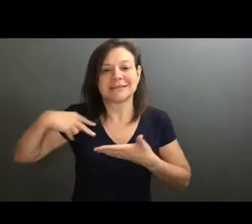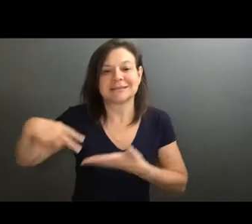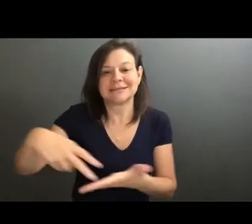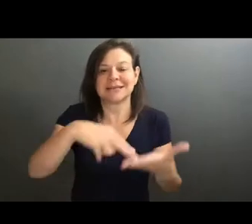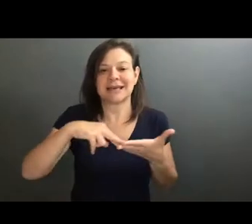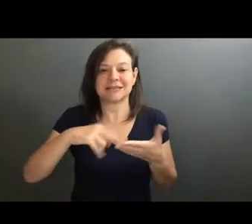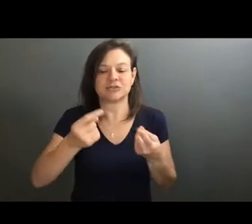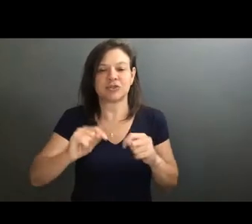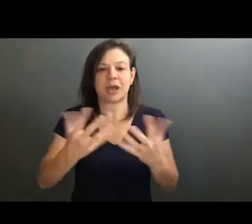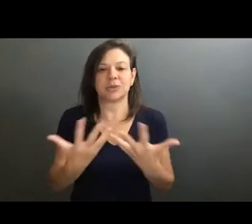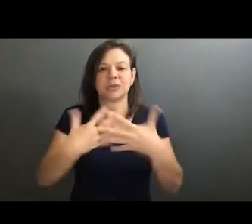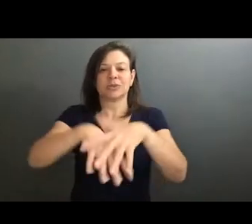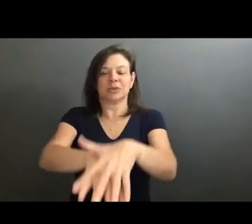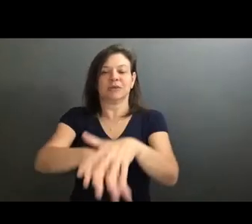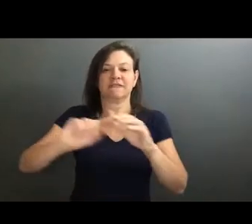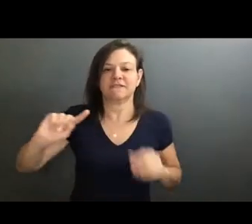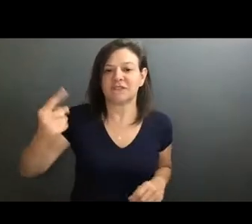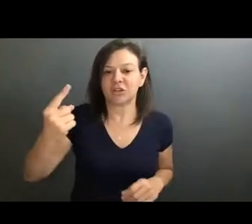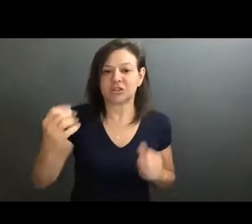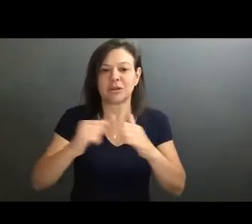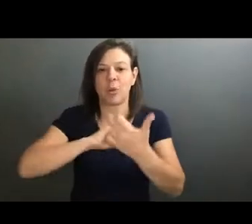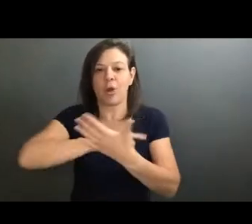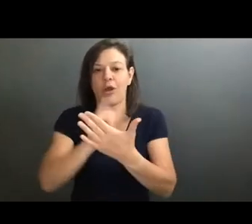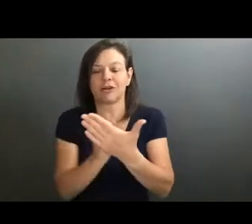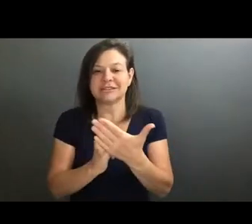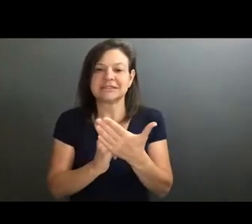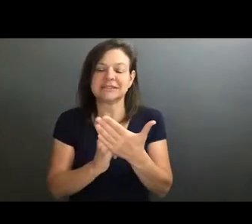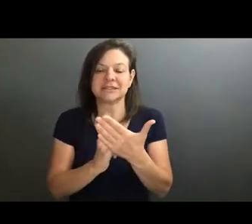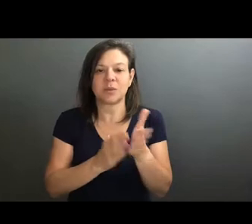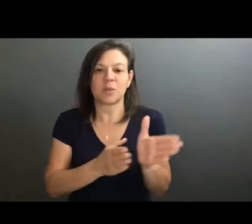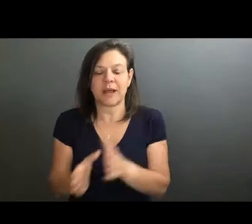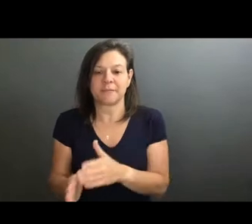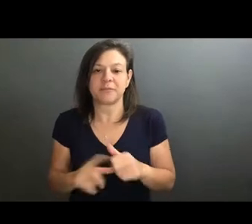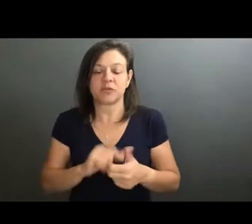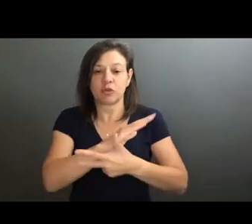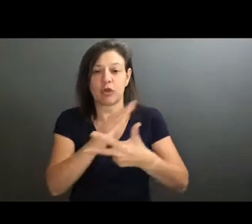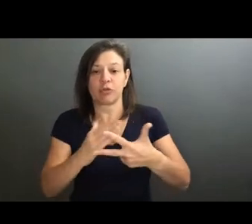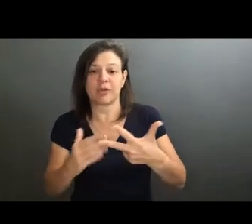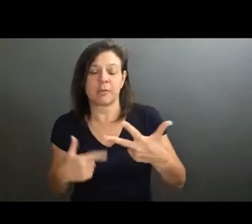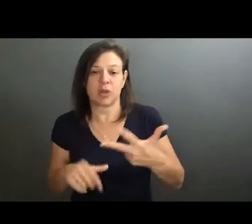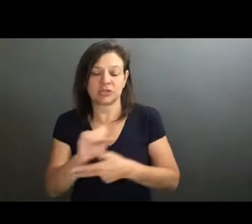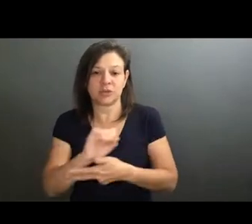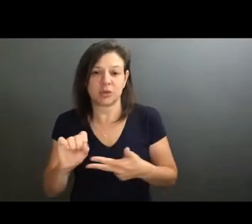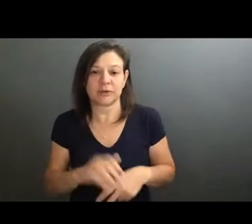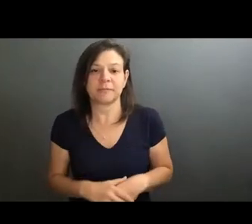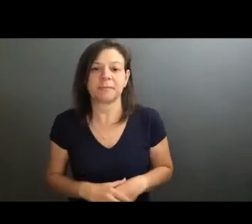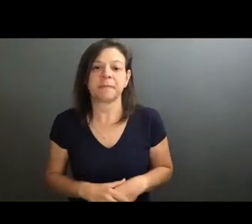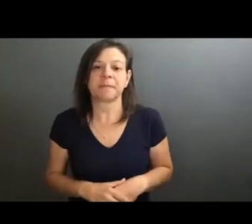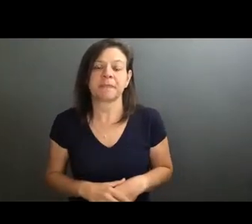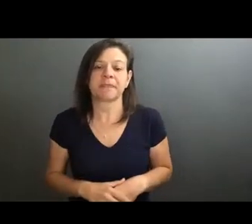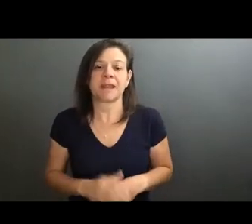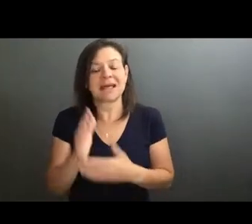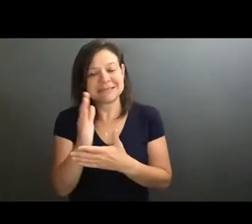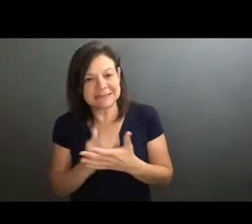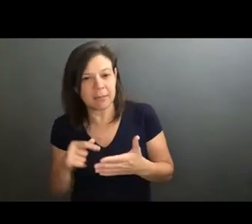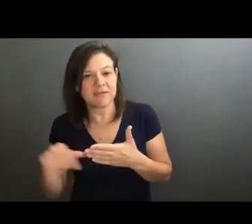So we're trying to incorporate it first kind of more artistically. So there are three sections of the works and of the work. And in some of